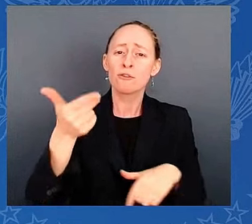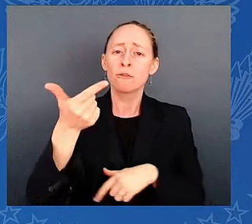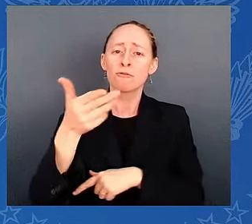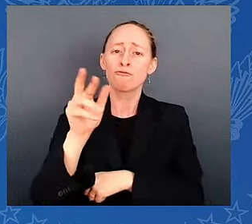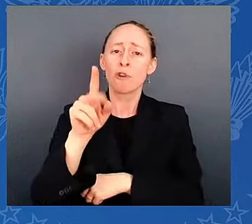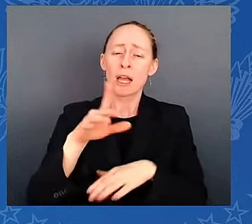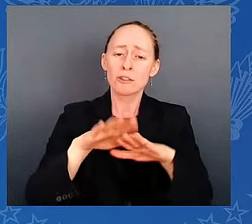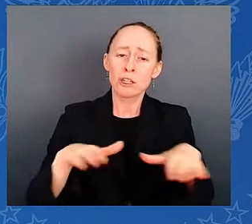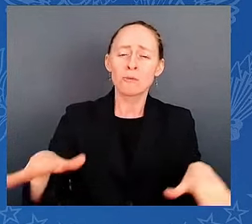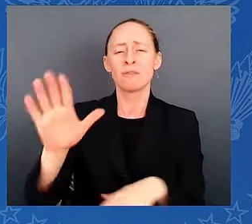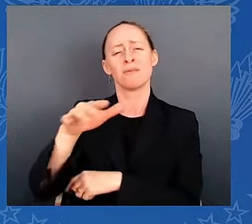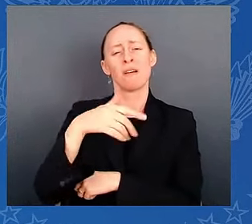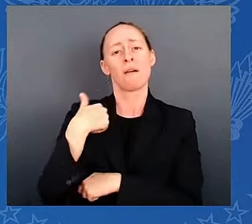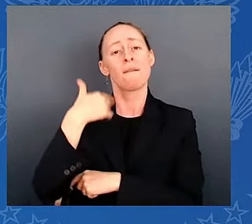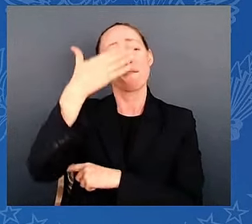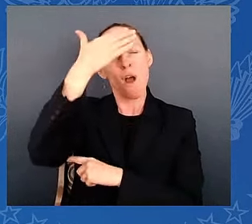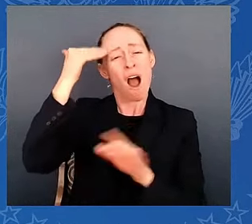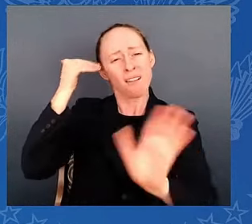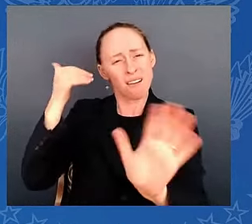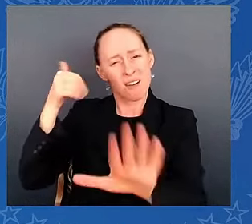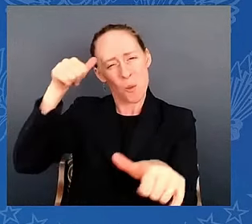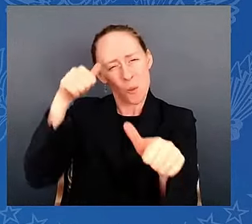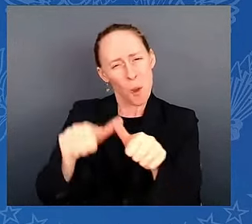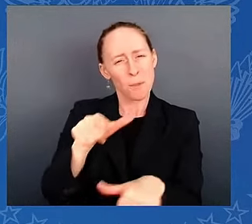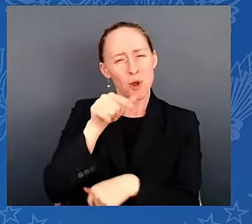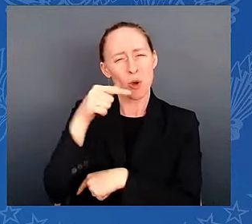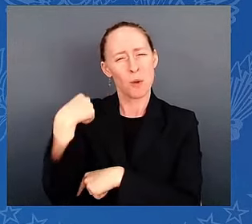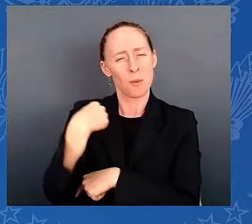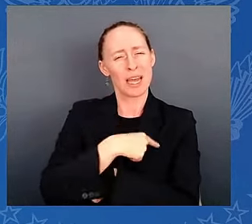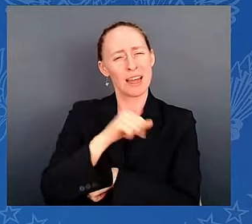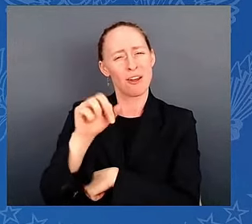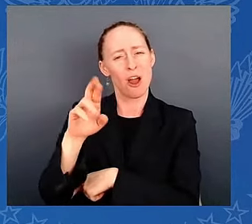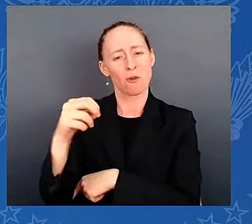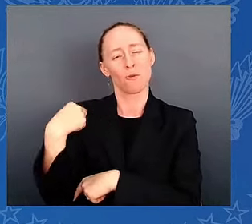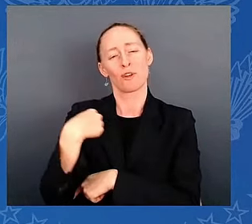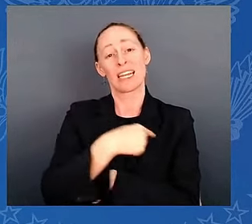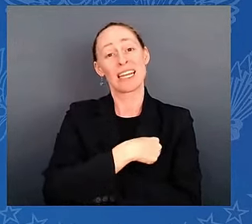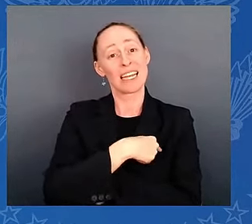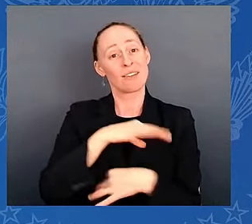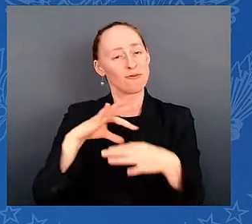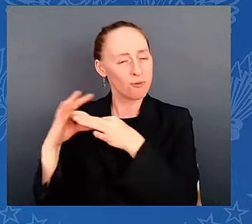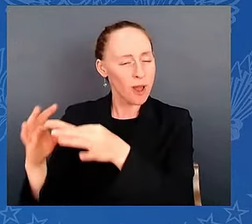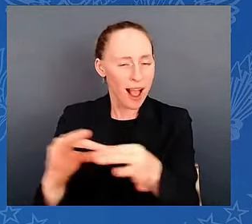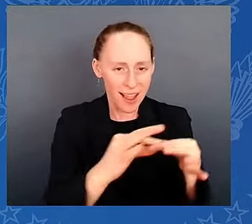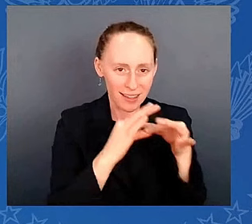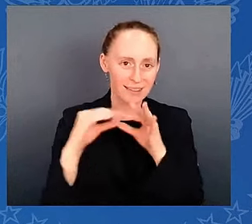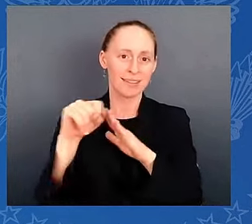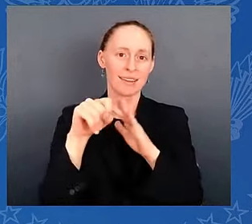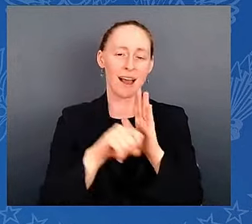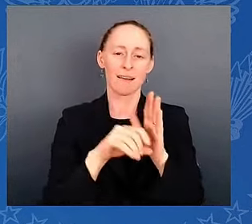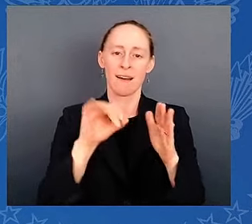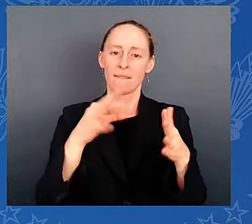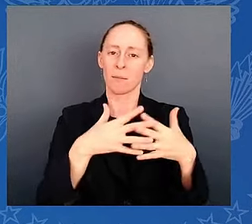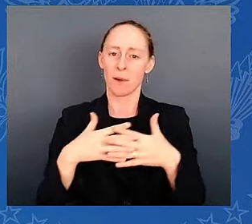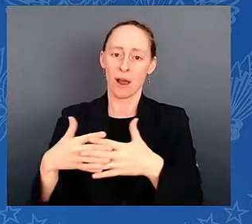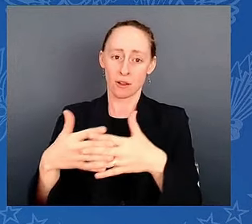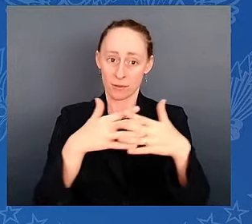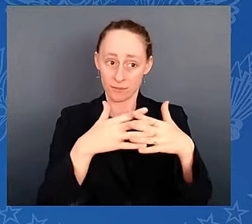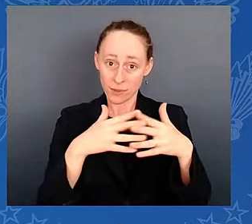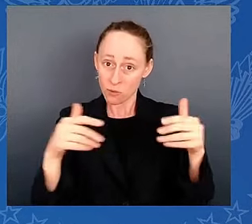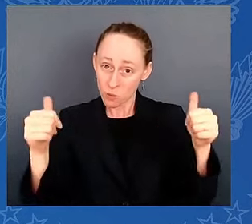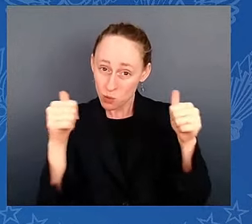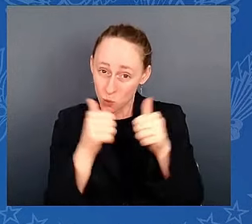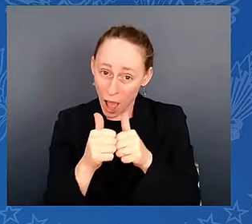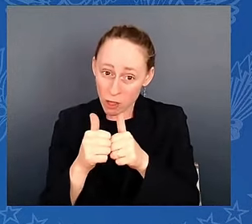of America. There is nothing, nothing, nothing beyond our capacity when we do it together. God